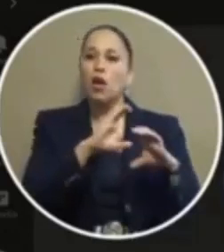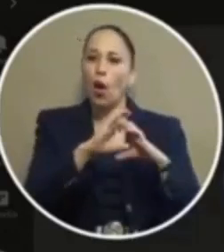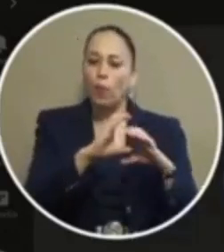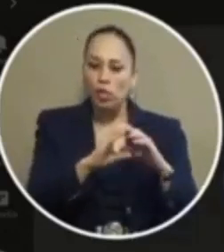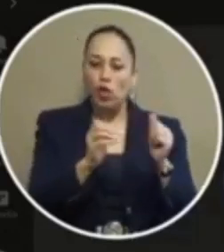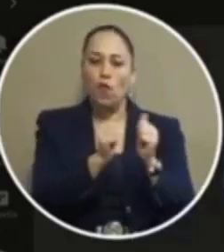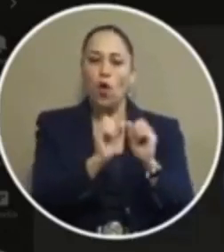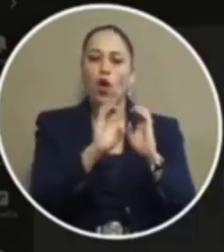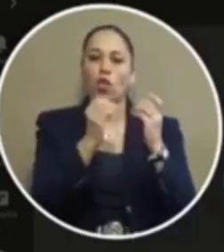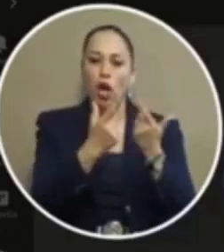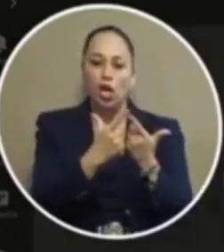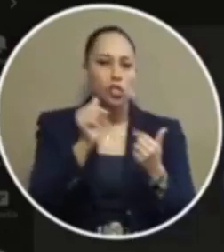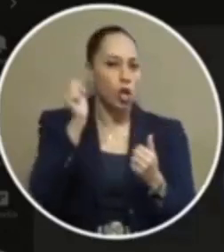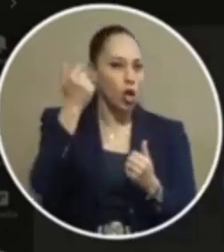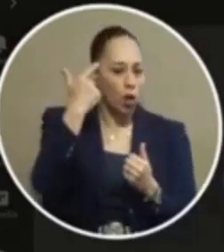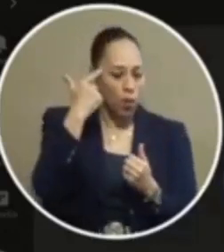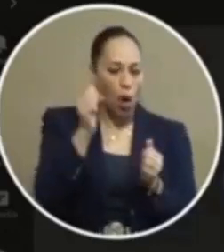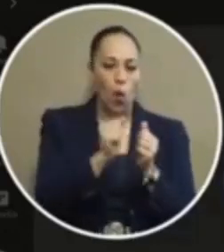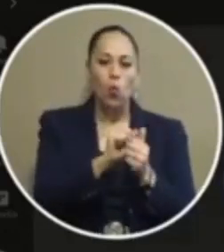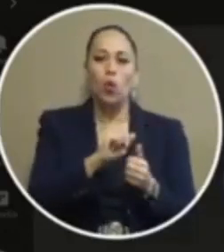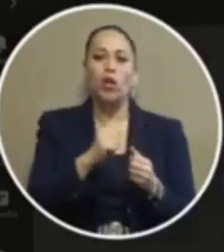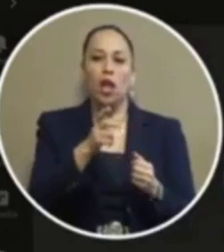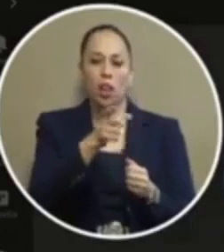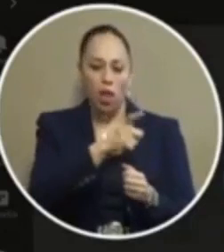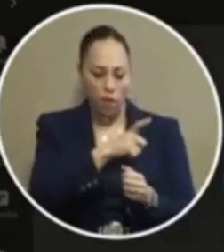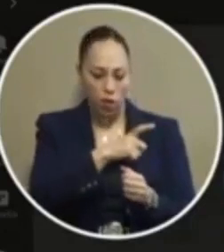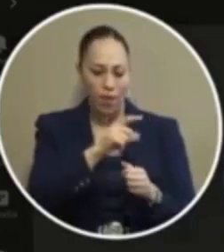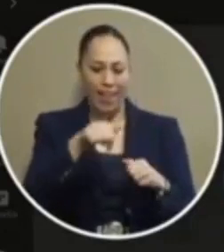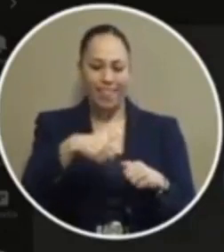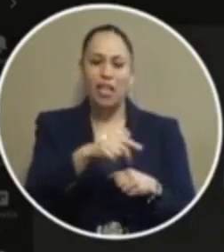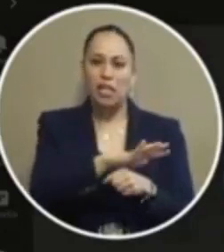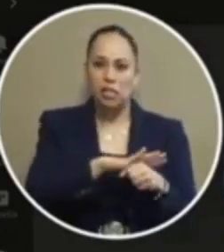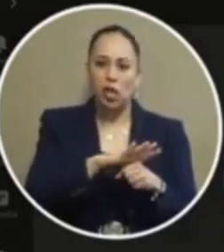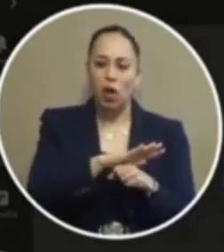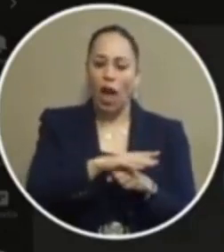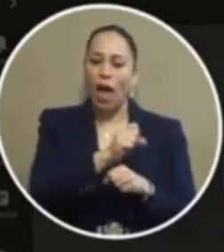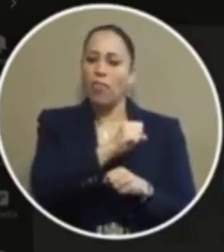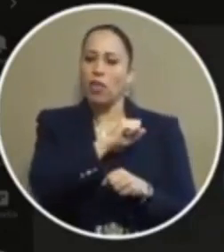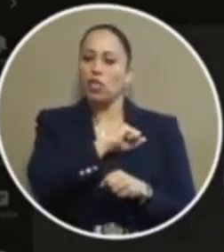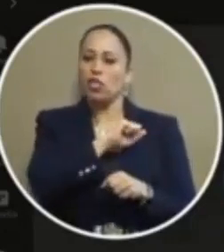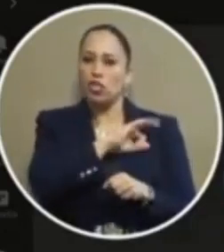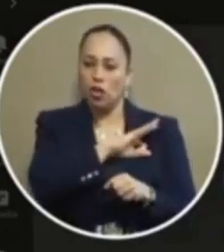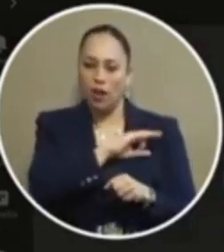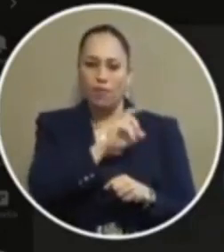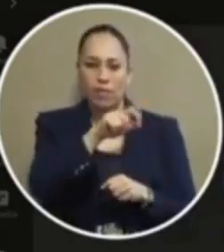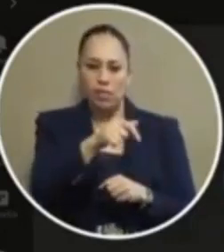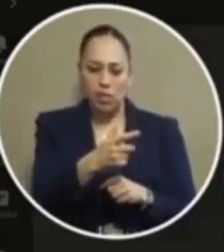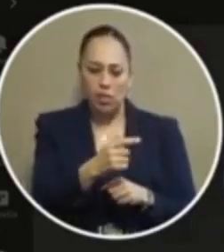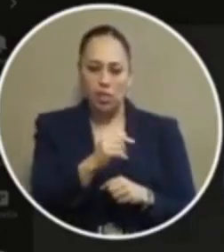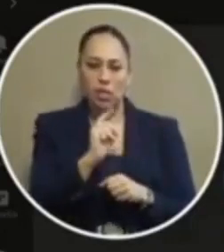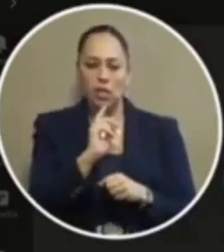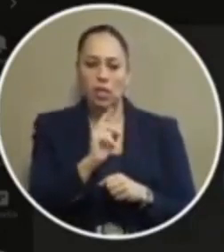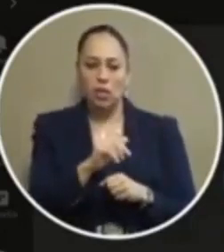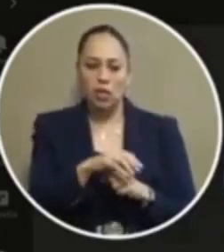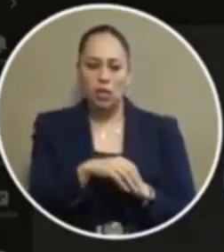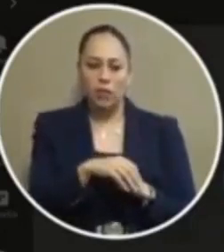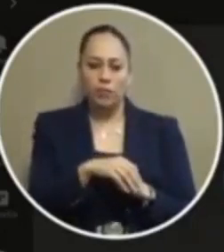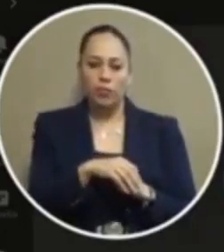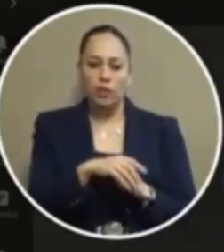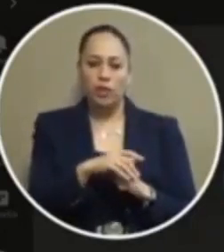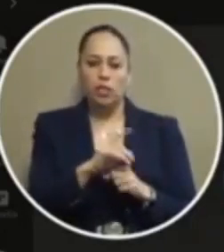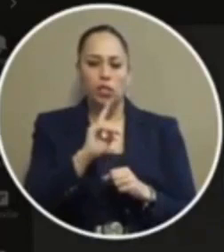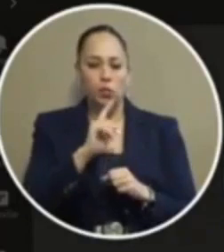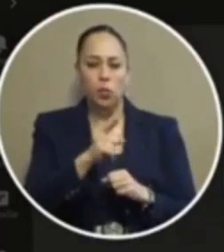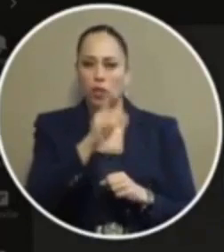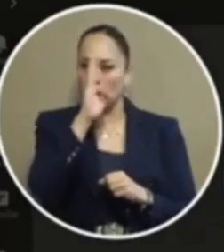the council of government with all law enforcement in this area and the sheriff has made it very apparent he's just been